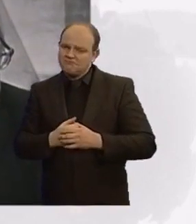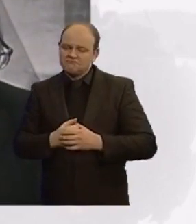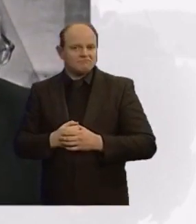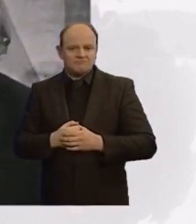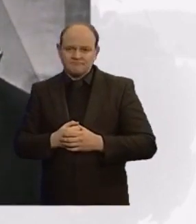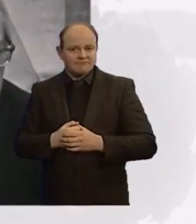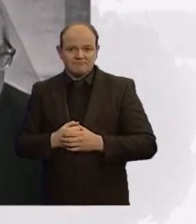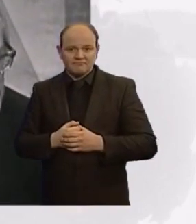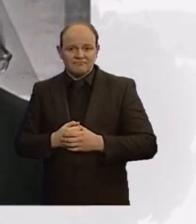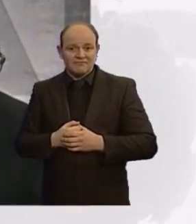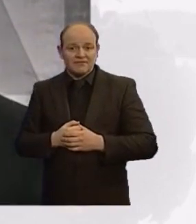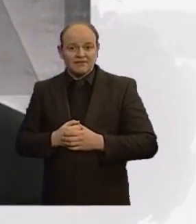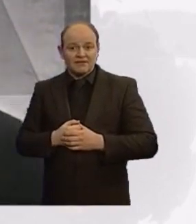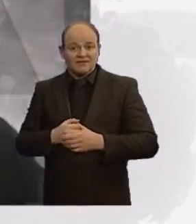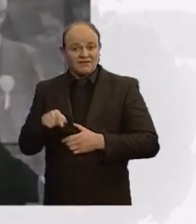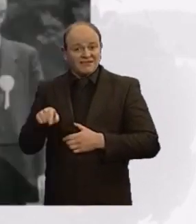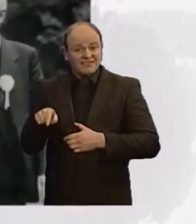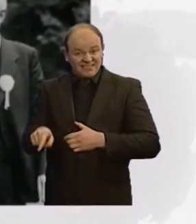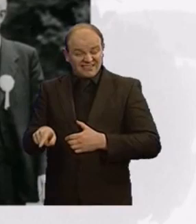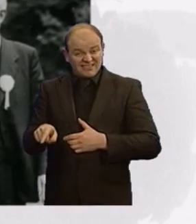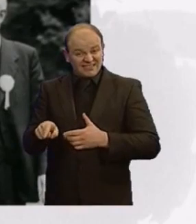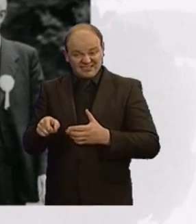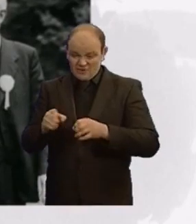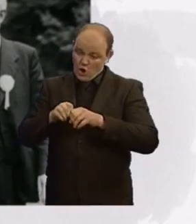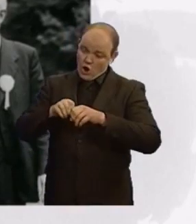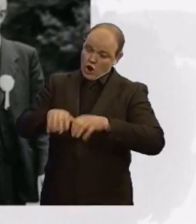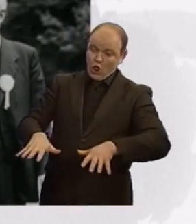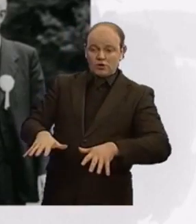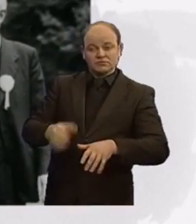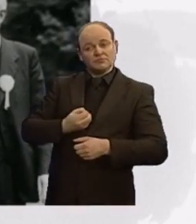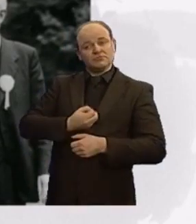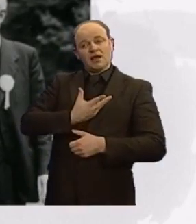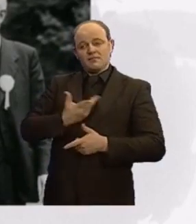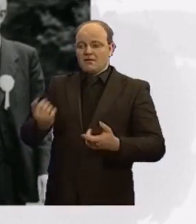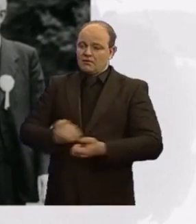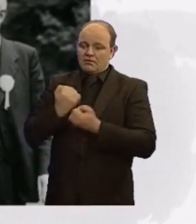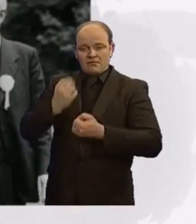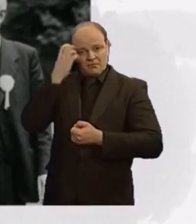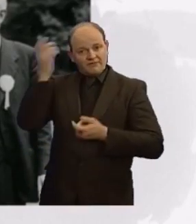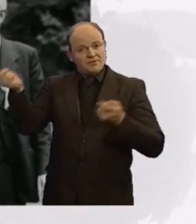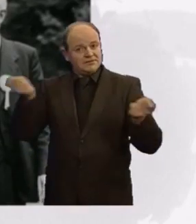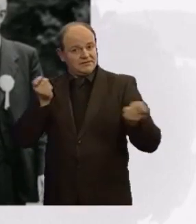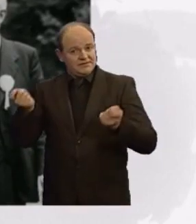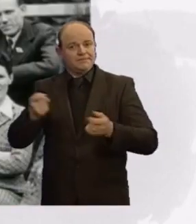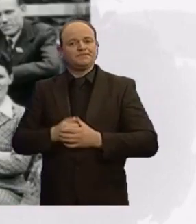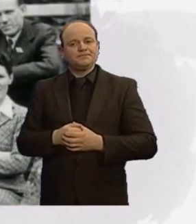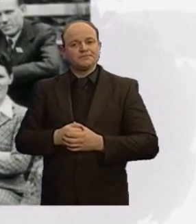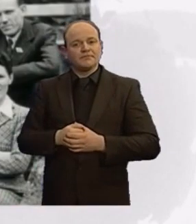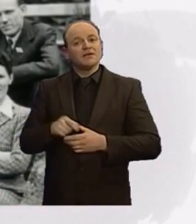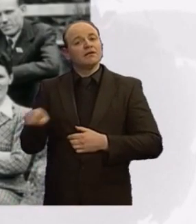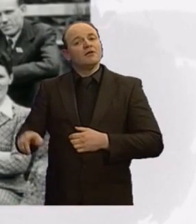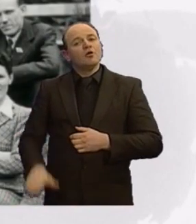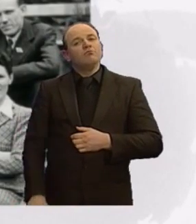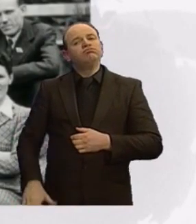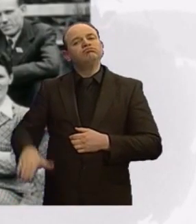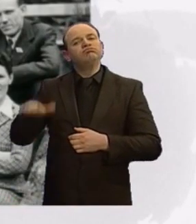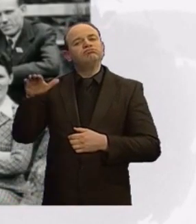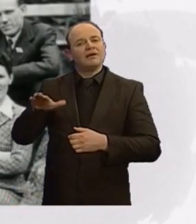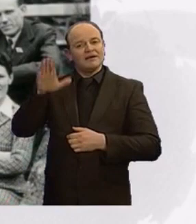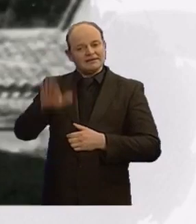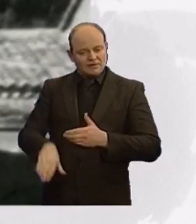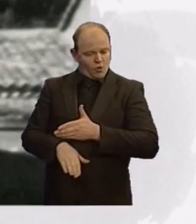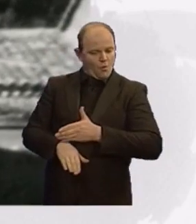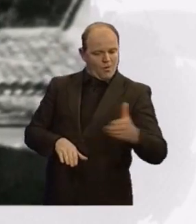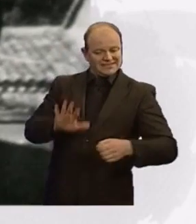worst defeat in 50 years. The son of a former Liberal MP, he was shaped by a non-conformist childhood in the West Country. As